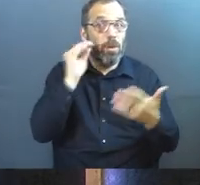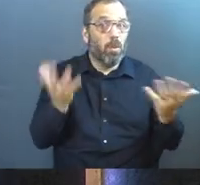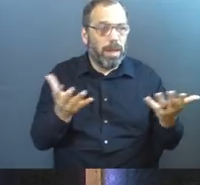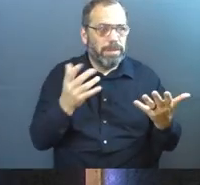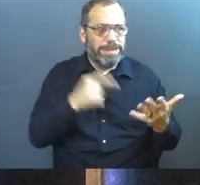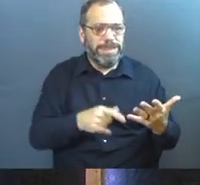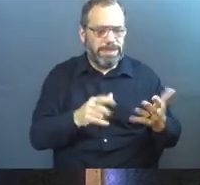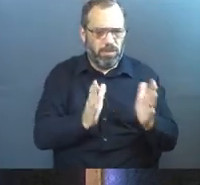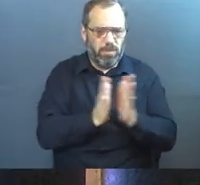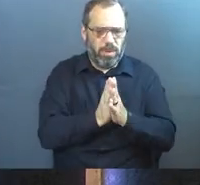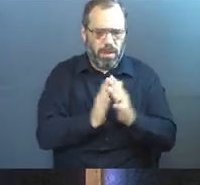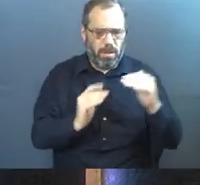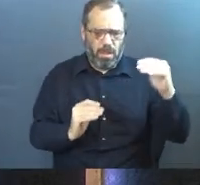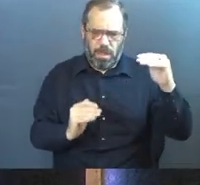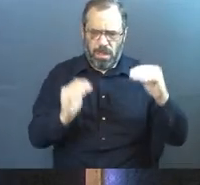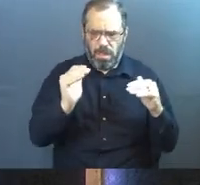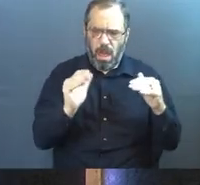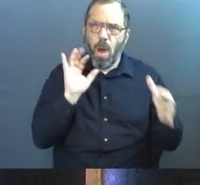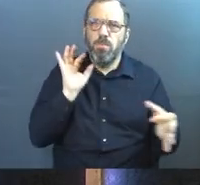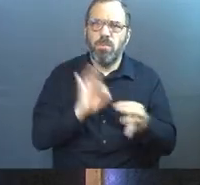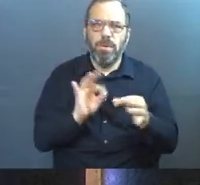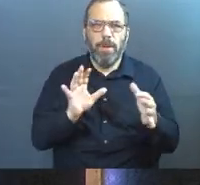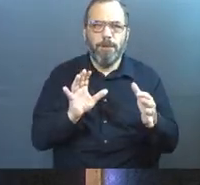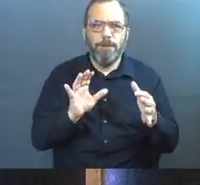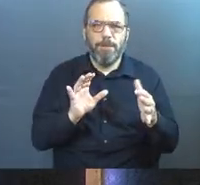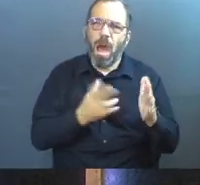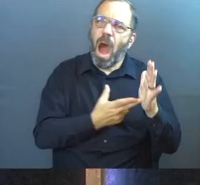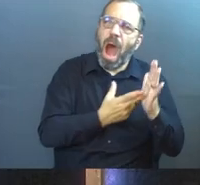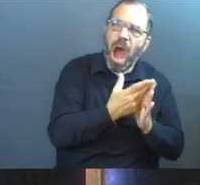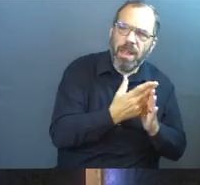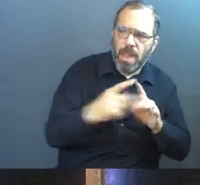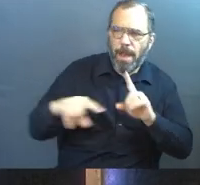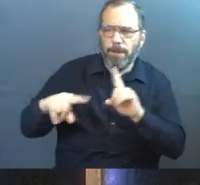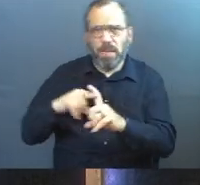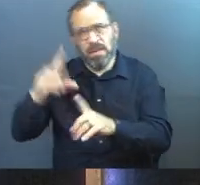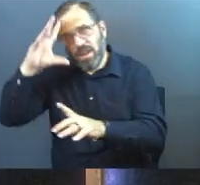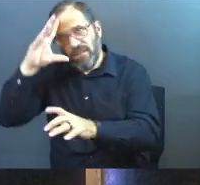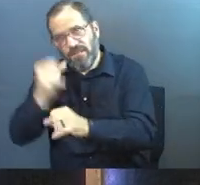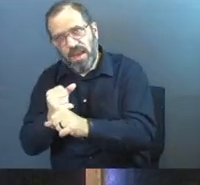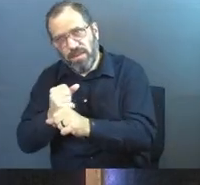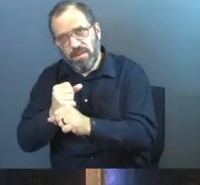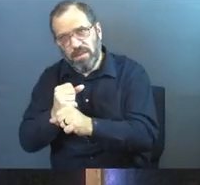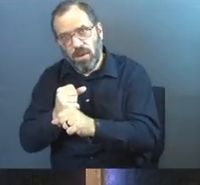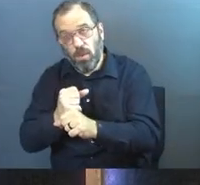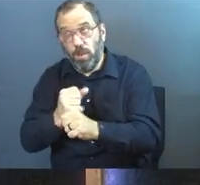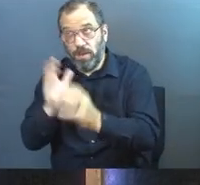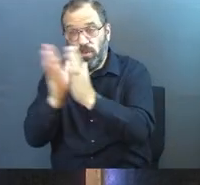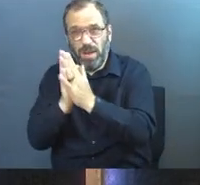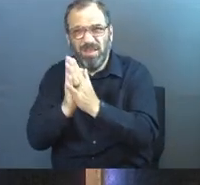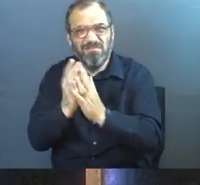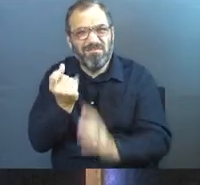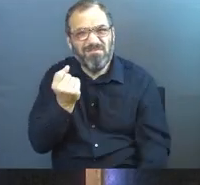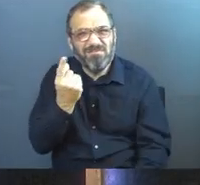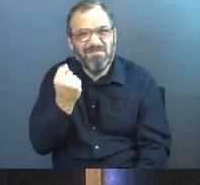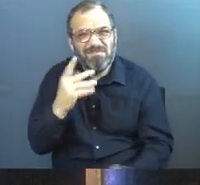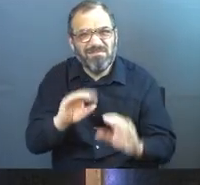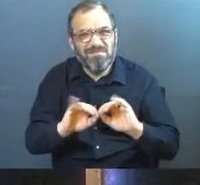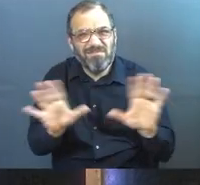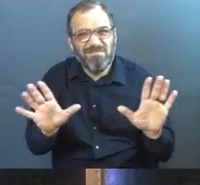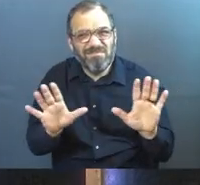this kind of mixture of a prayer, which is just so perfect, is this honesty plus faith together when you talk to God. Does that make sense?